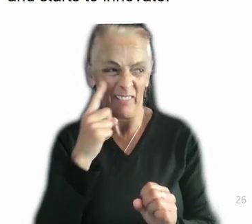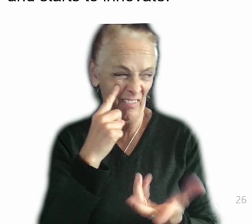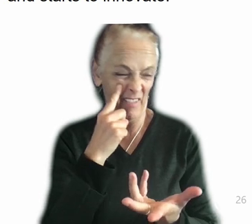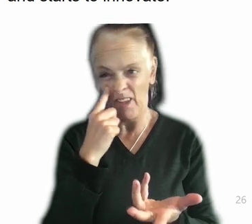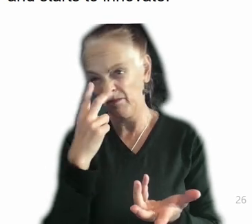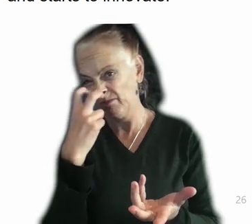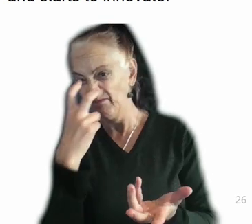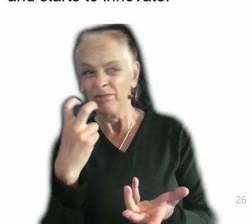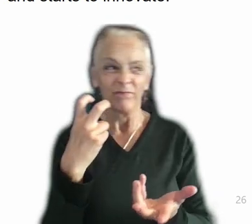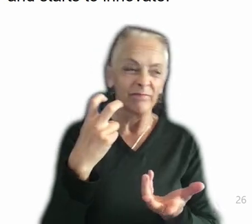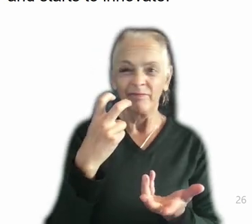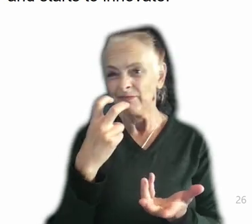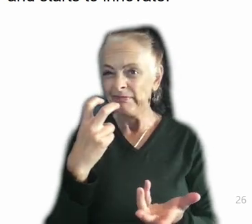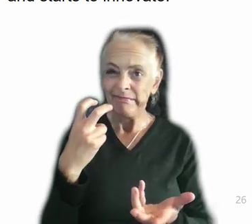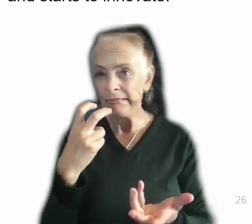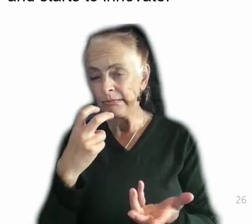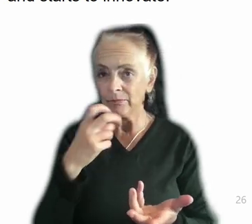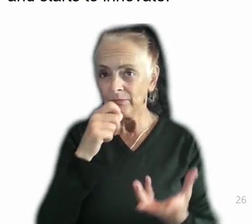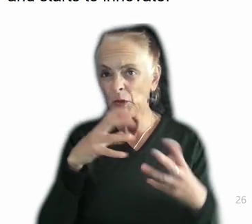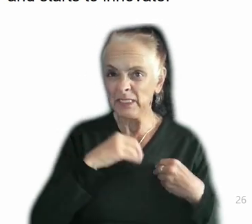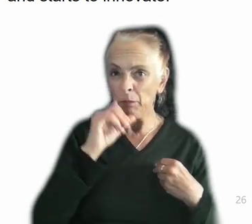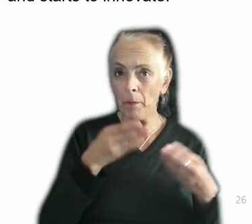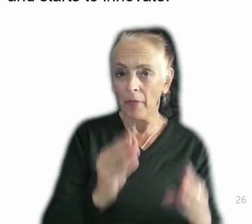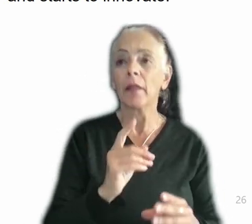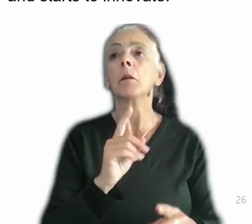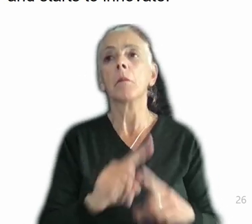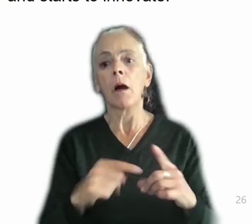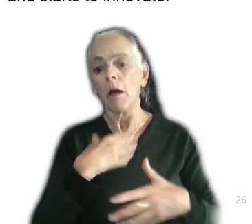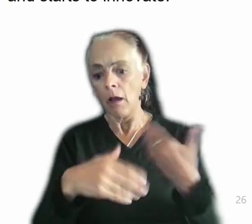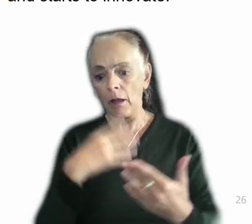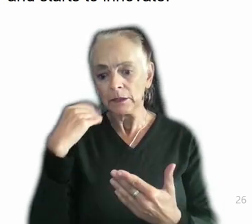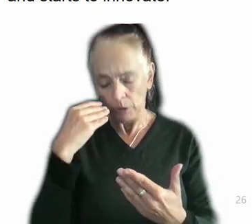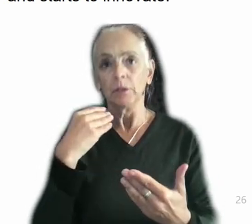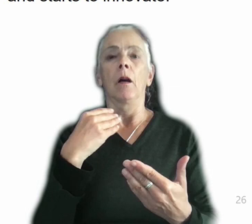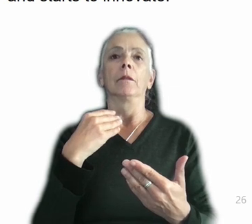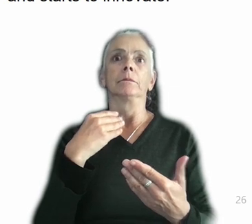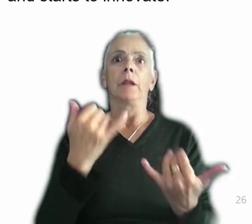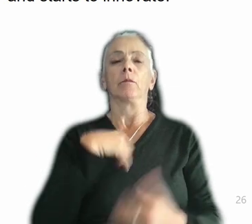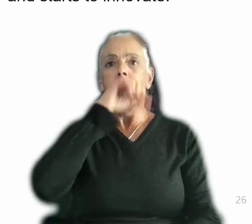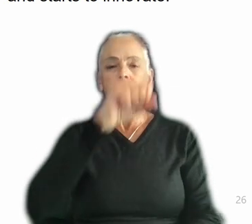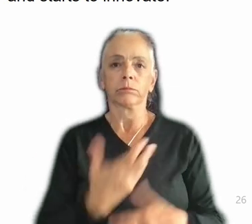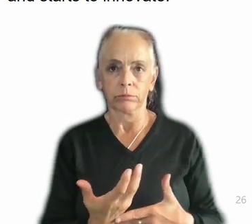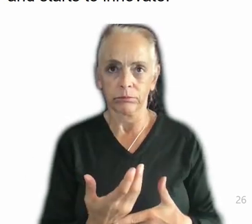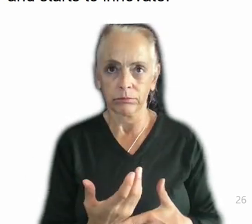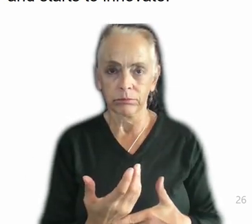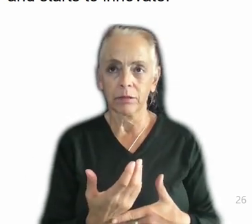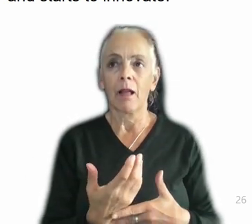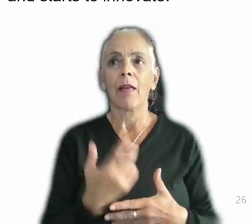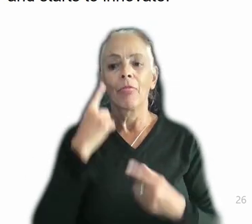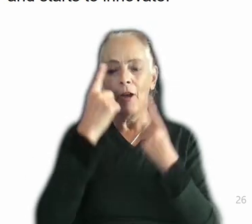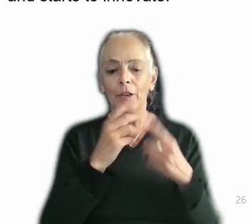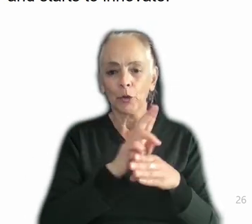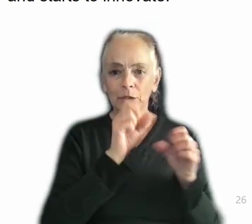deeply sketchy to me and then I got experience with it and I became a convert, right? And I thought about how usability mapped onto